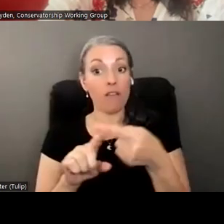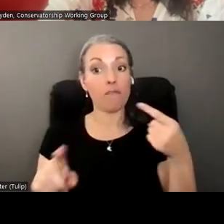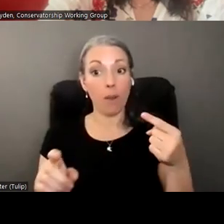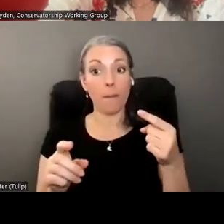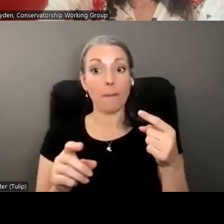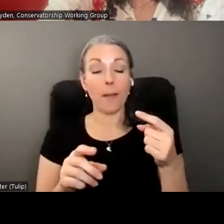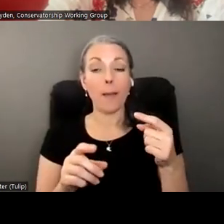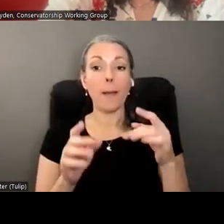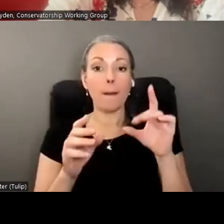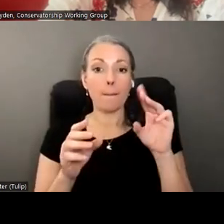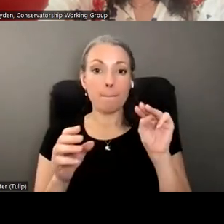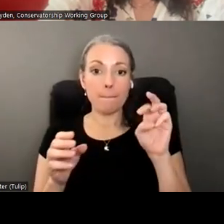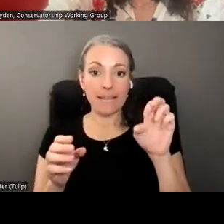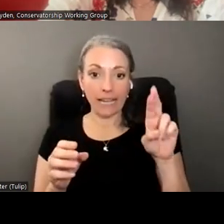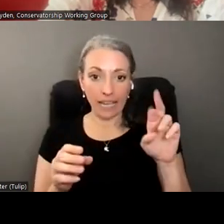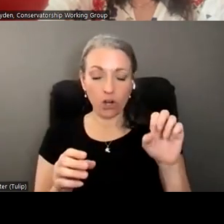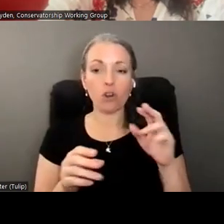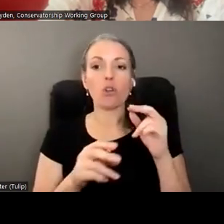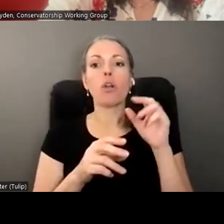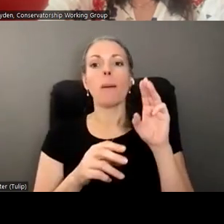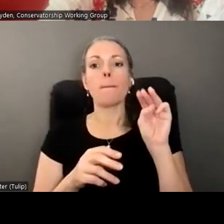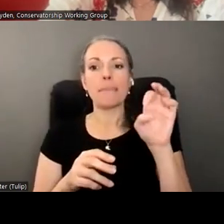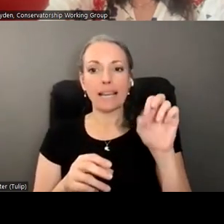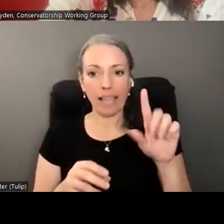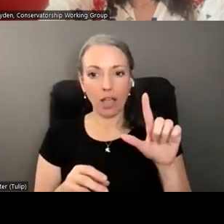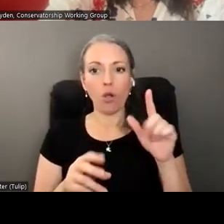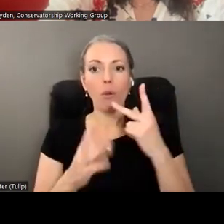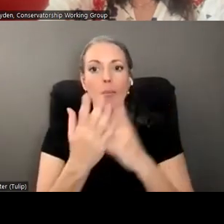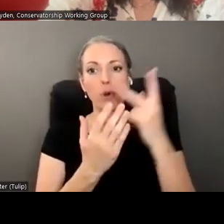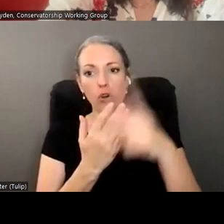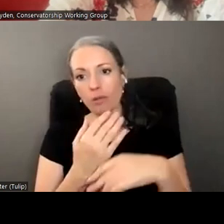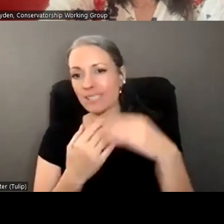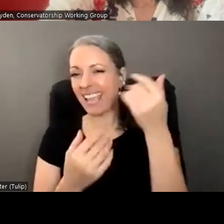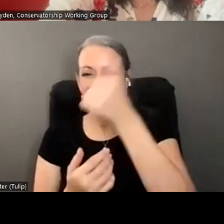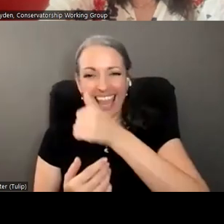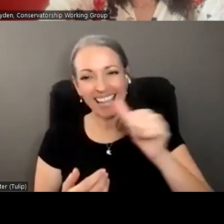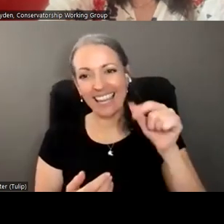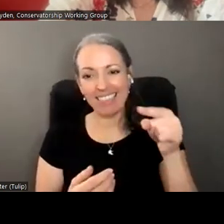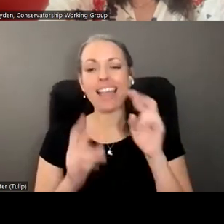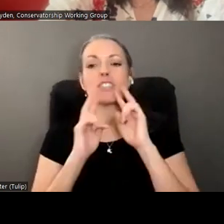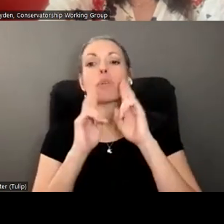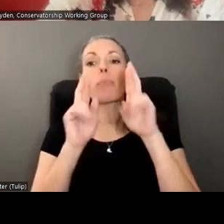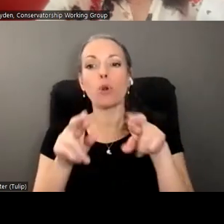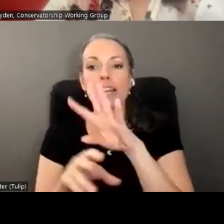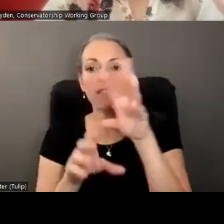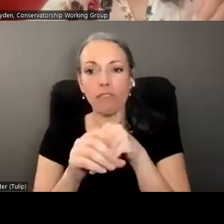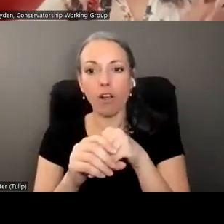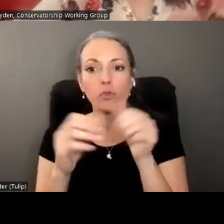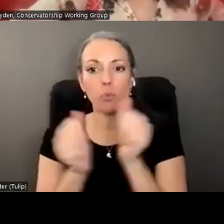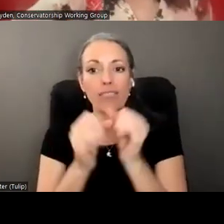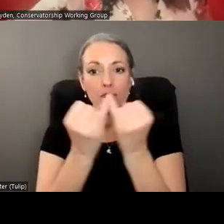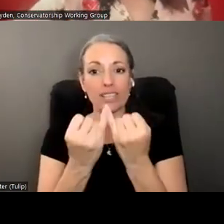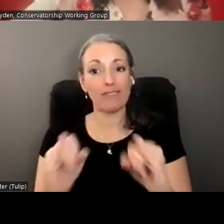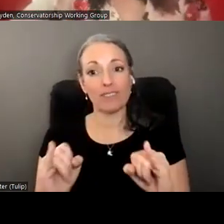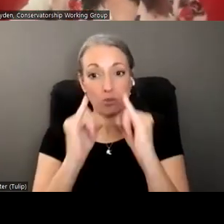or Medi-Cal programs. So if they are convicted, if they plea, if they get diversion, that all gets reported. And typically those individuals cannot,